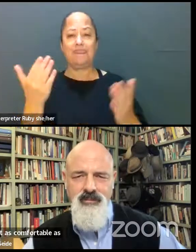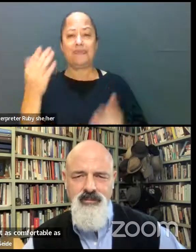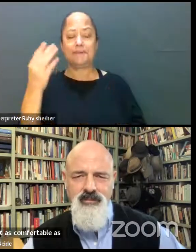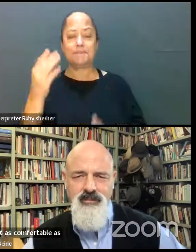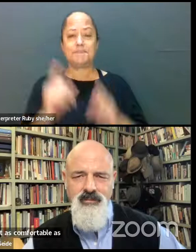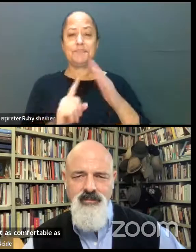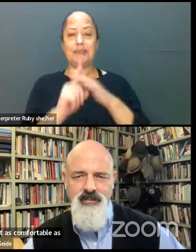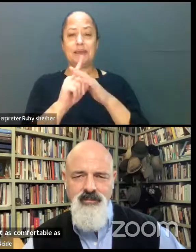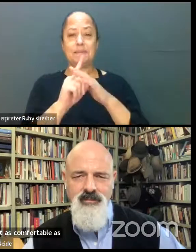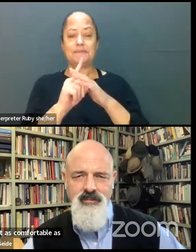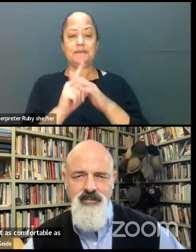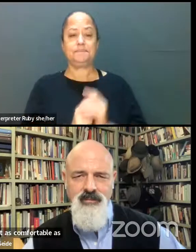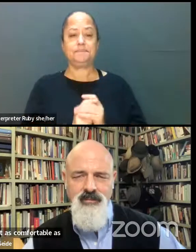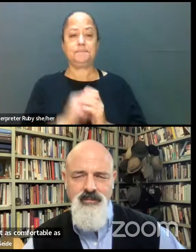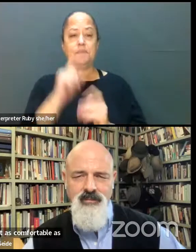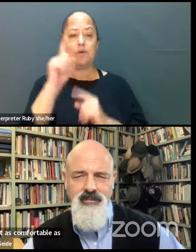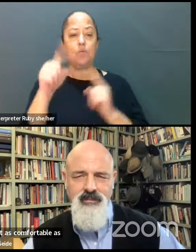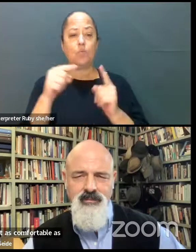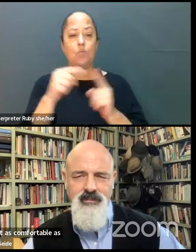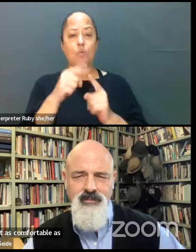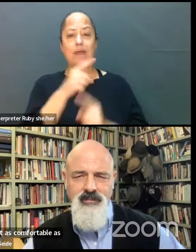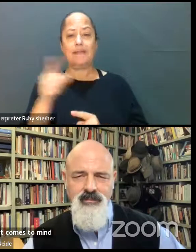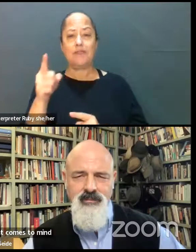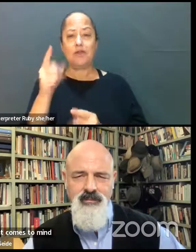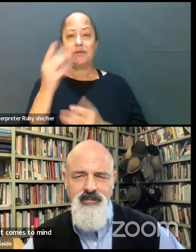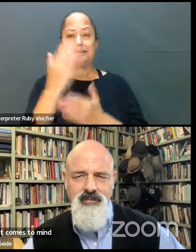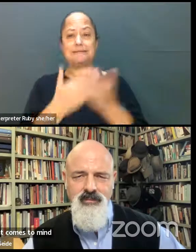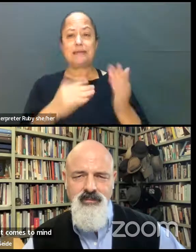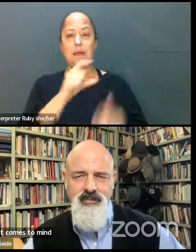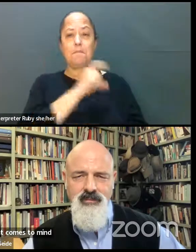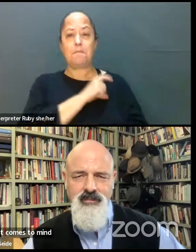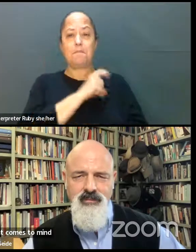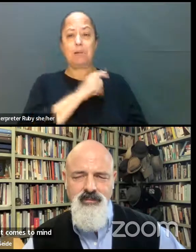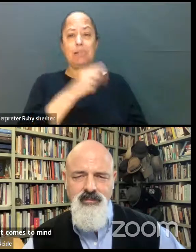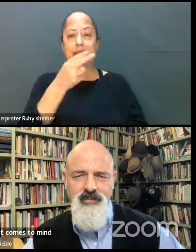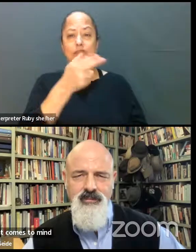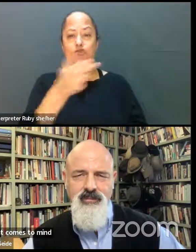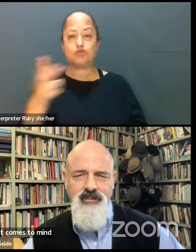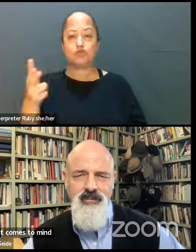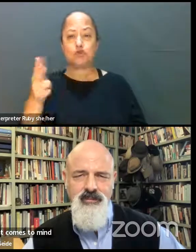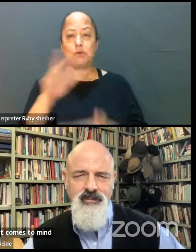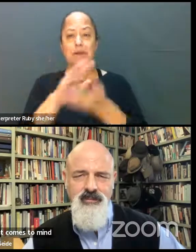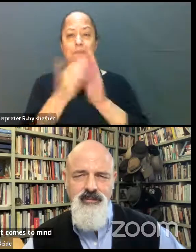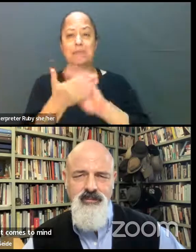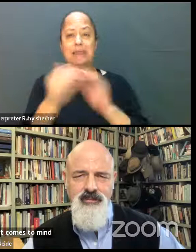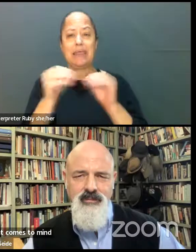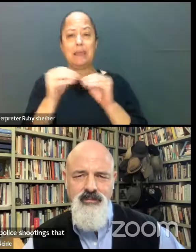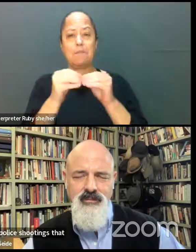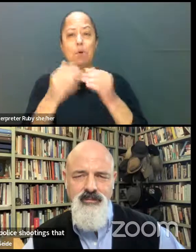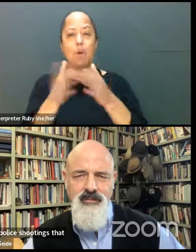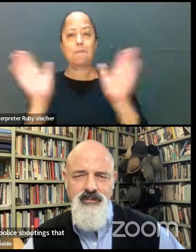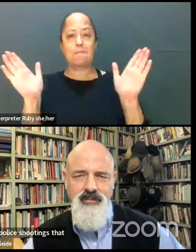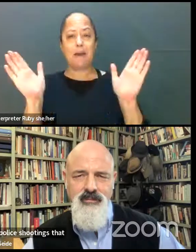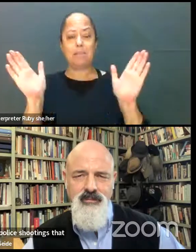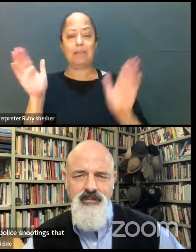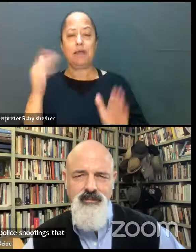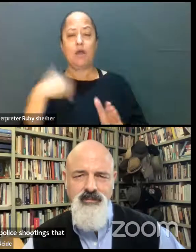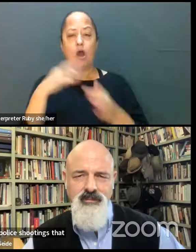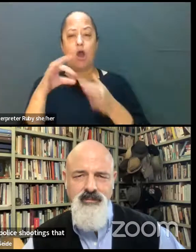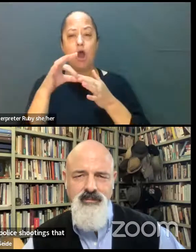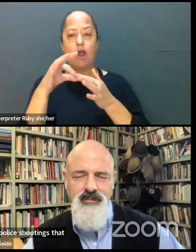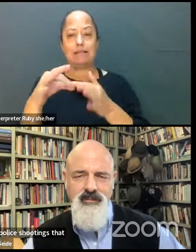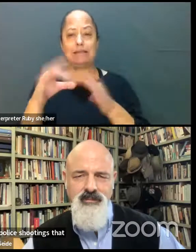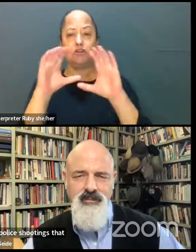is when there were some of the police shootings that became more public, our leadership team